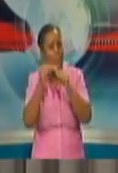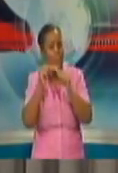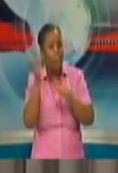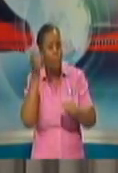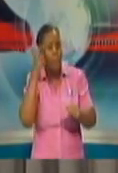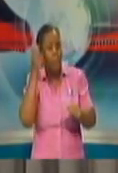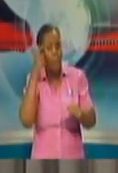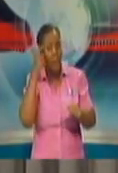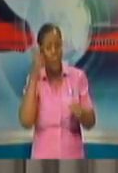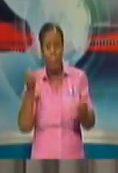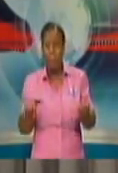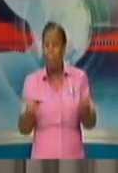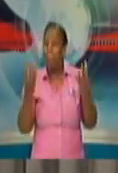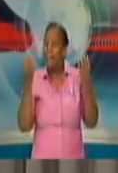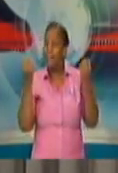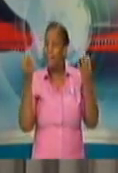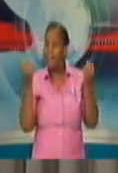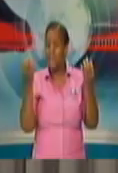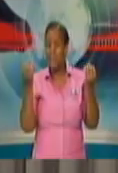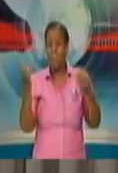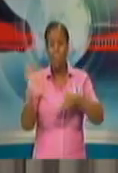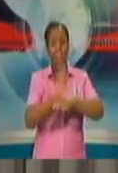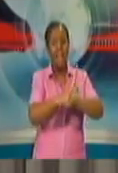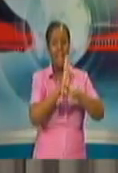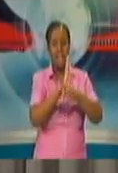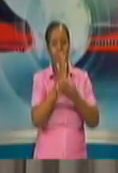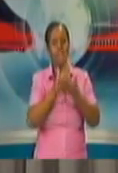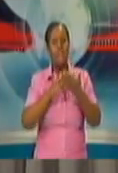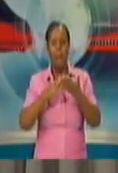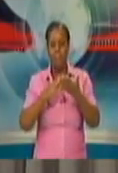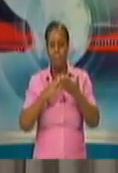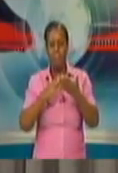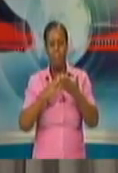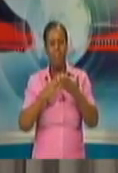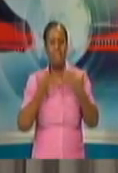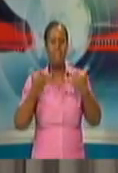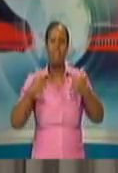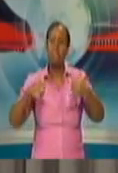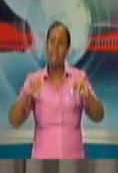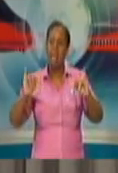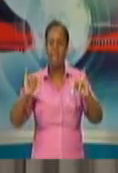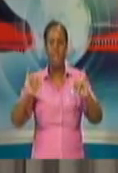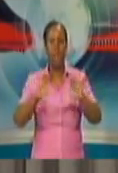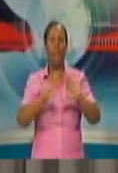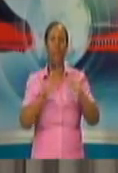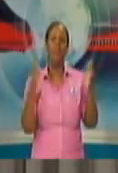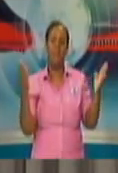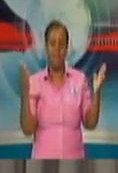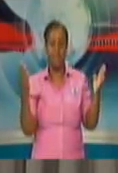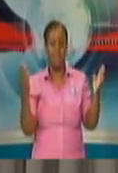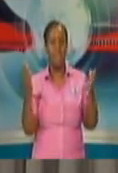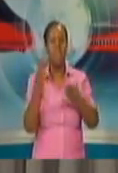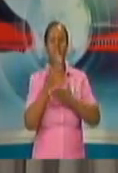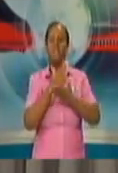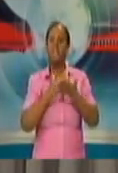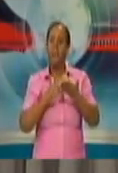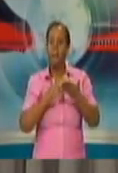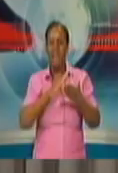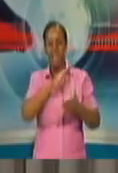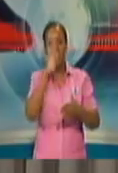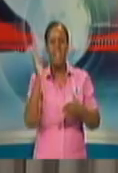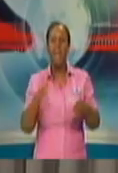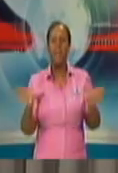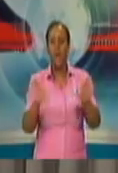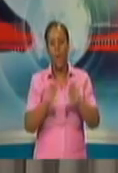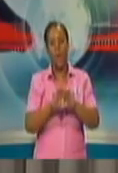never closed. In fact, in our country, there was no state of emergency, there was no complete lockdown or so. So that's supermarkets and parlours